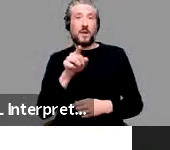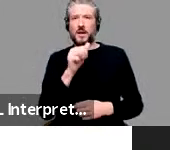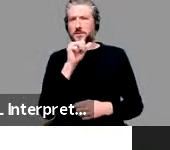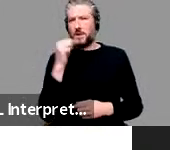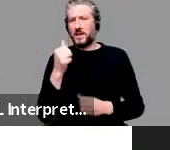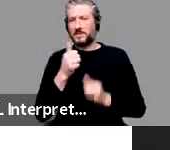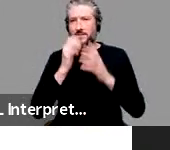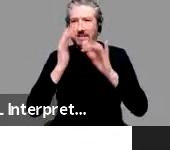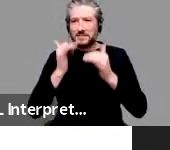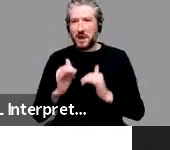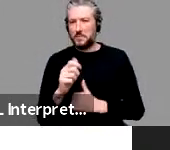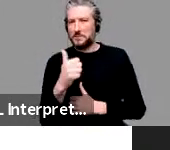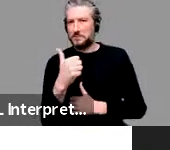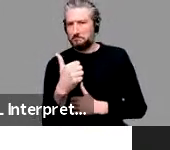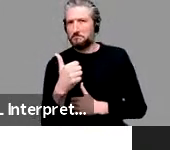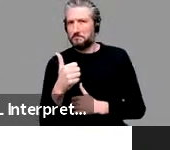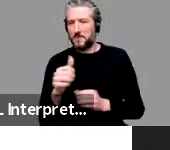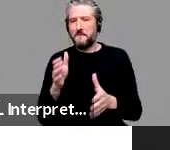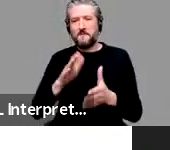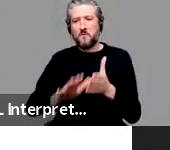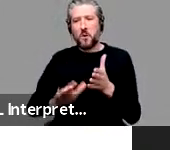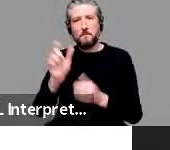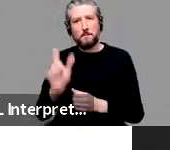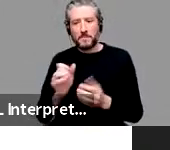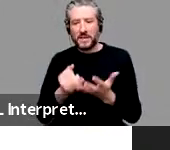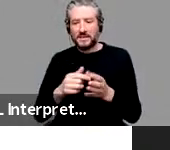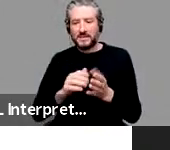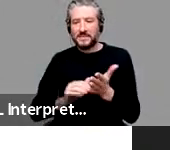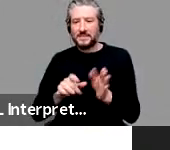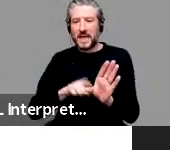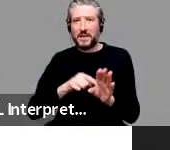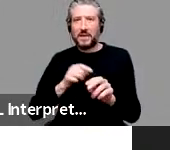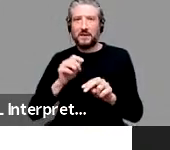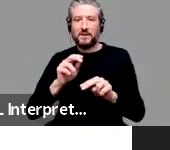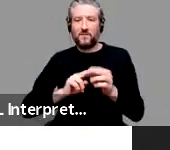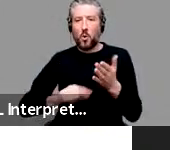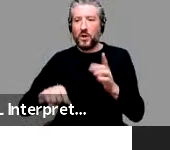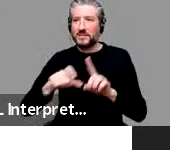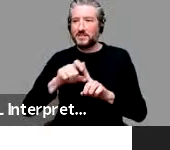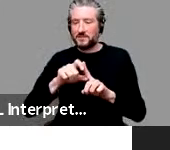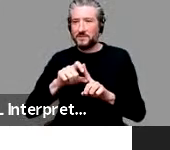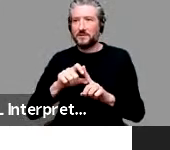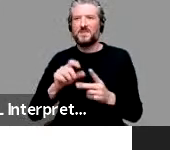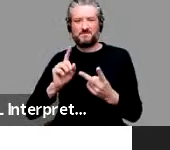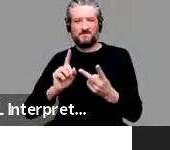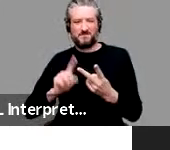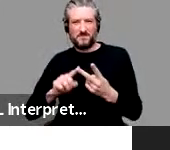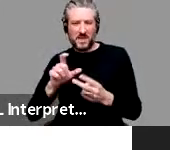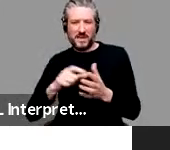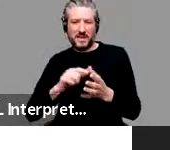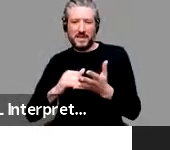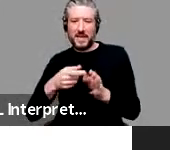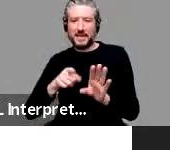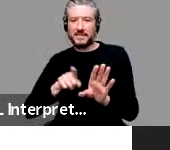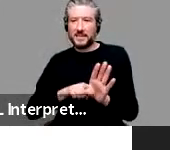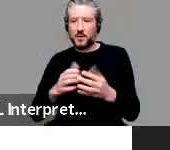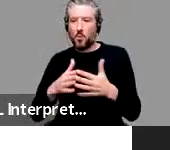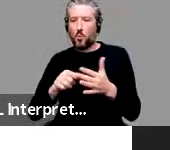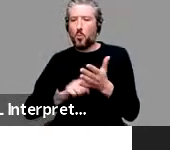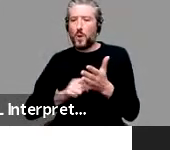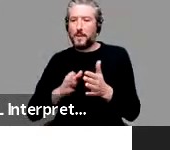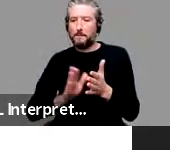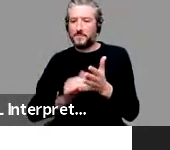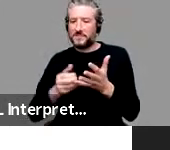um, and, uh, and, um, Casey Lou Williams and I did that, that clarifies this. So if we